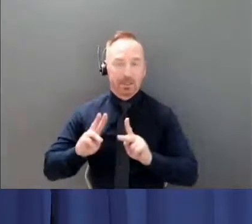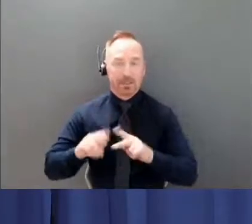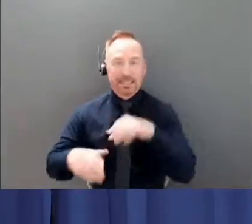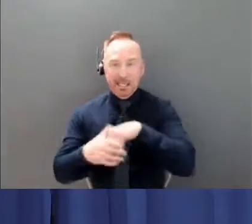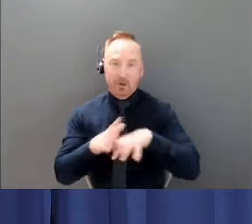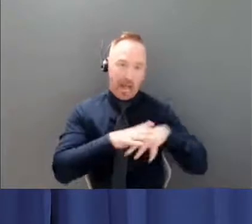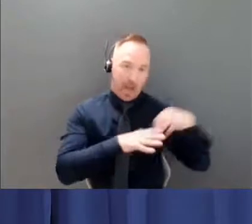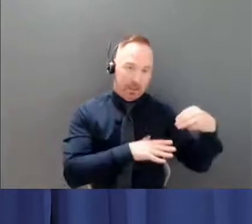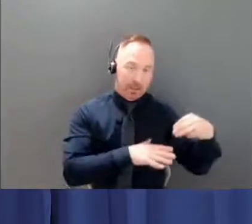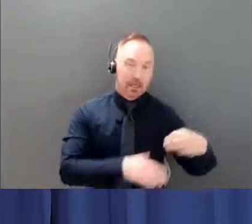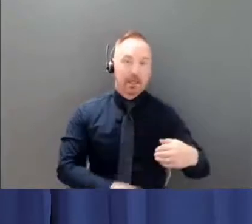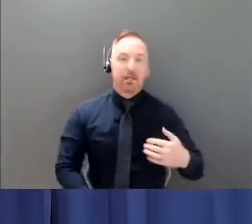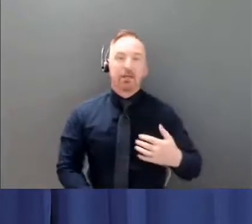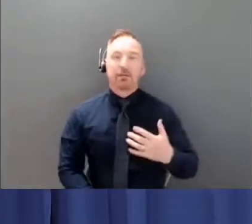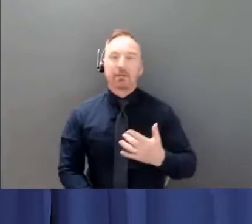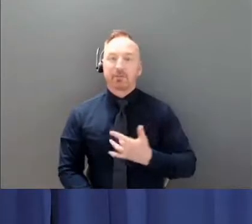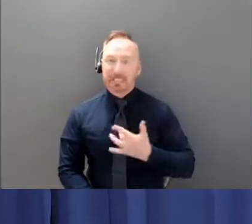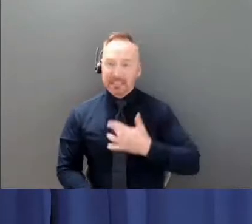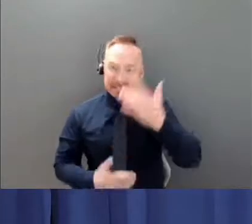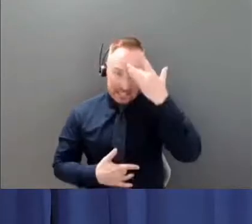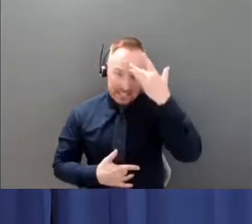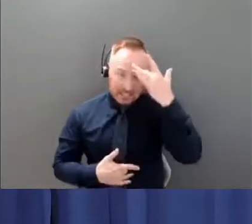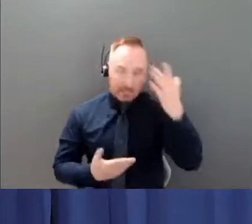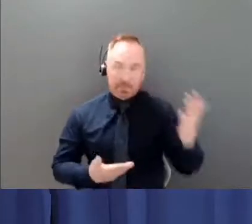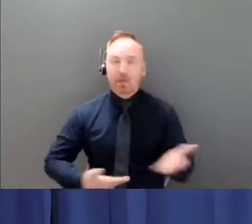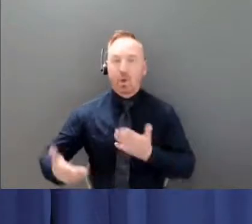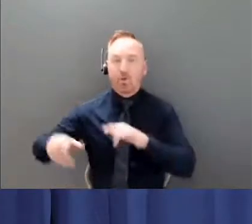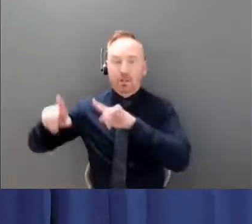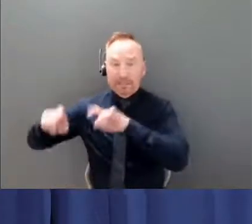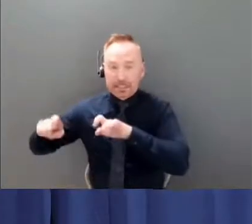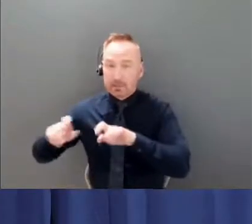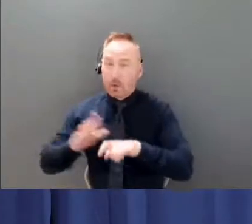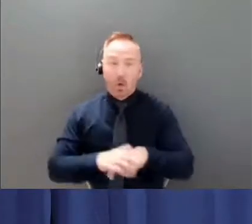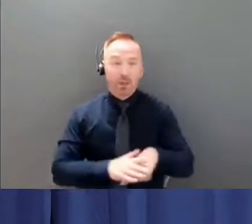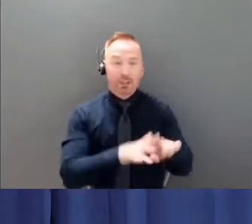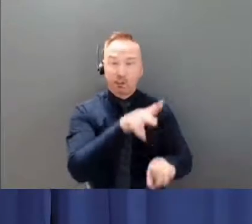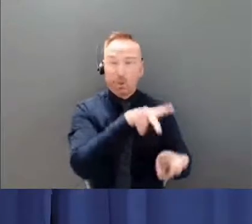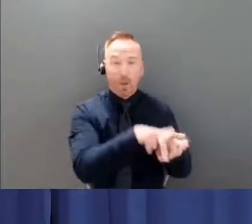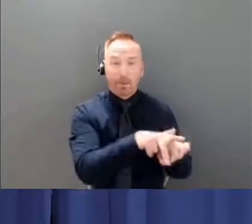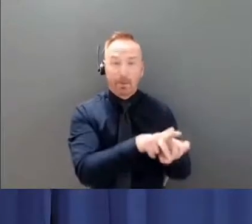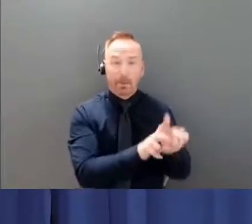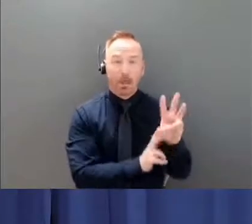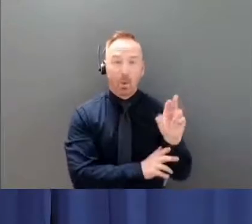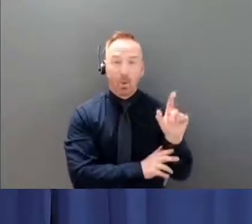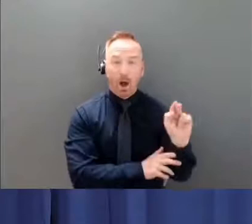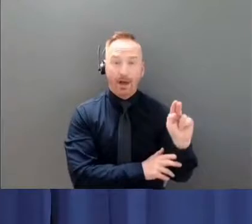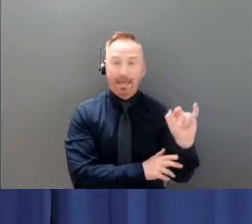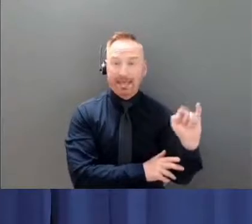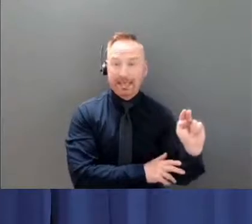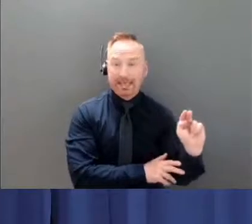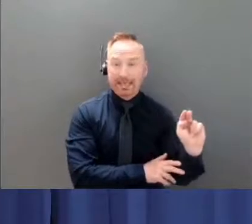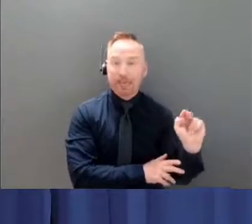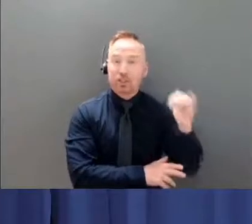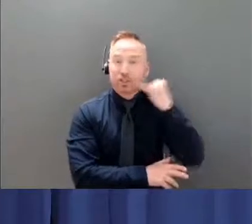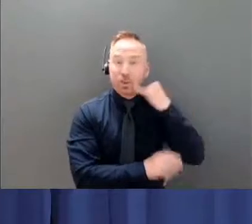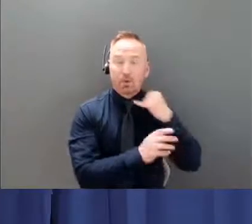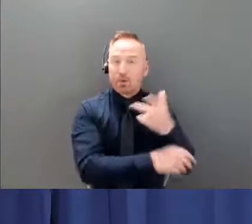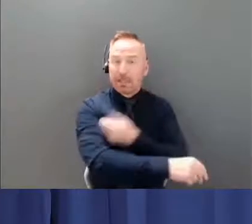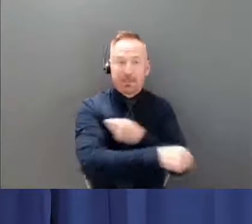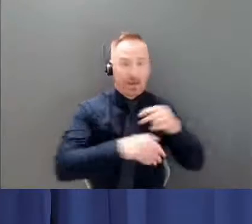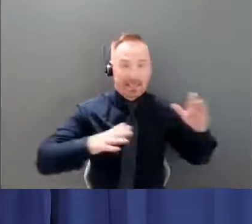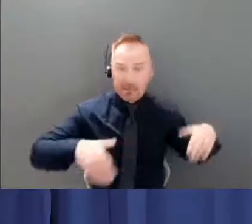for your vaccine or walk in if you aren't immunized and we'll get this through this together